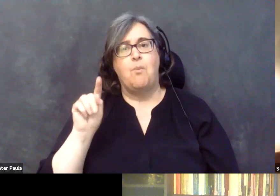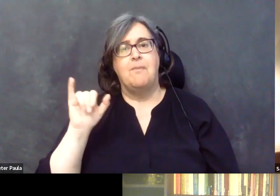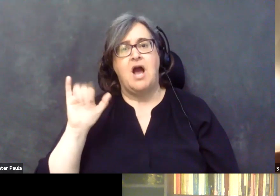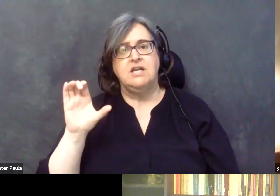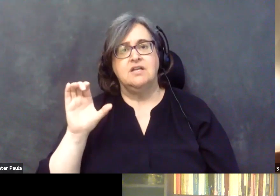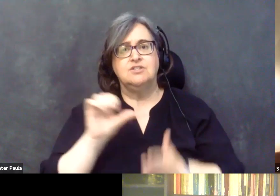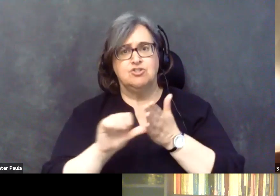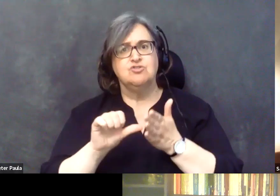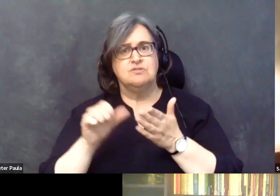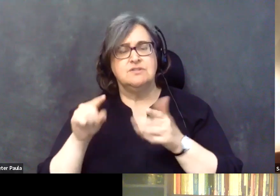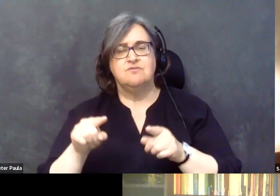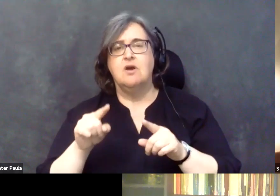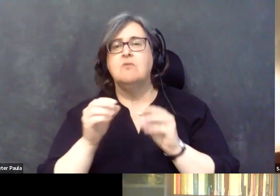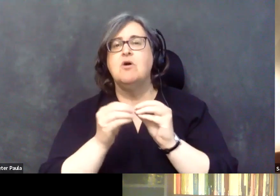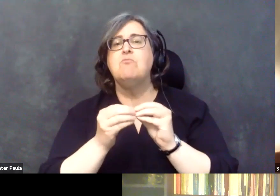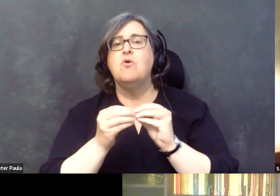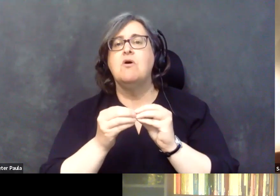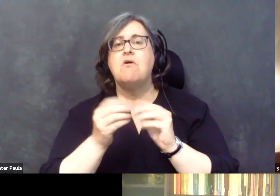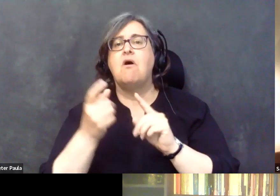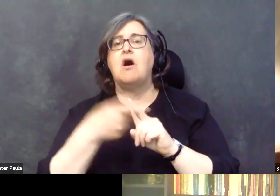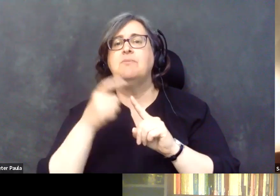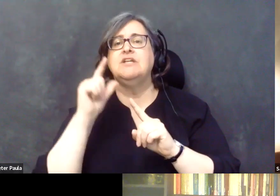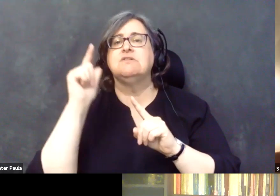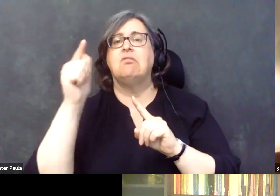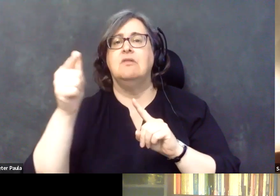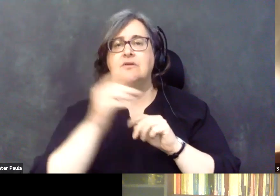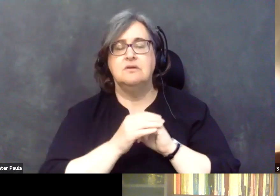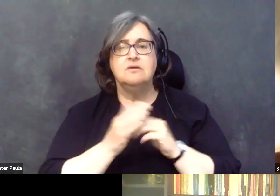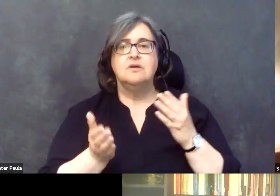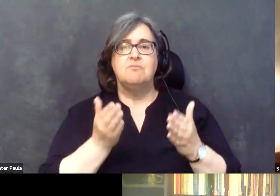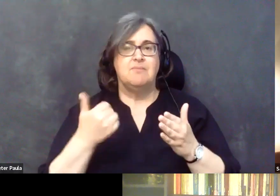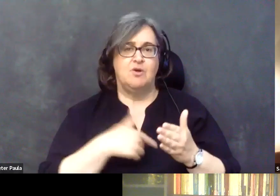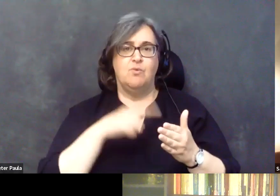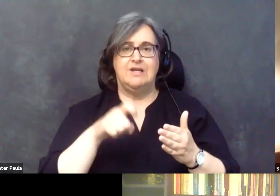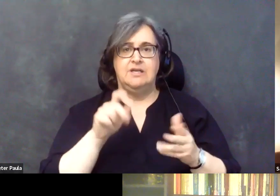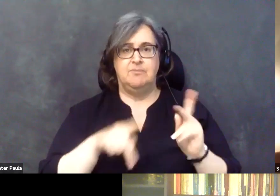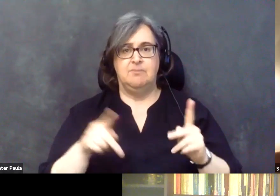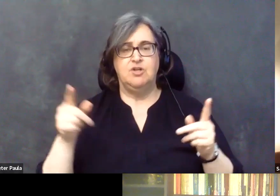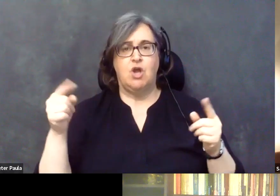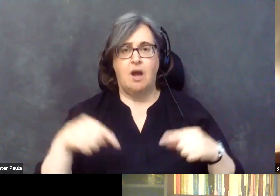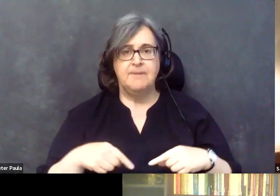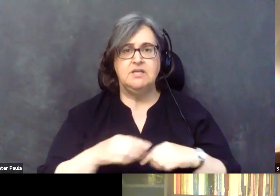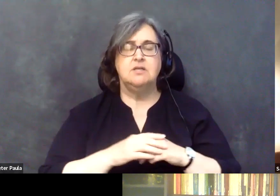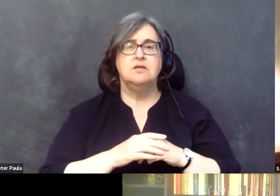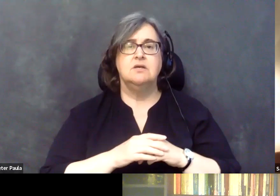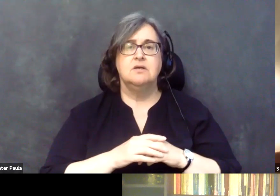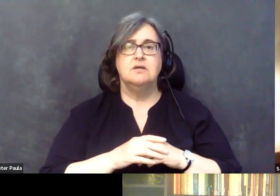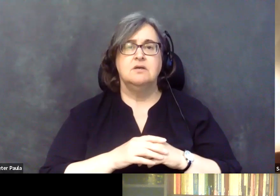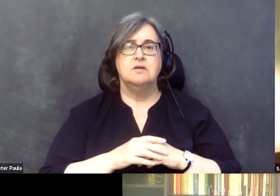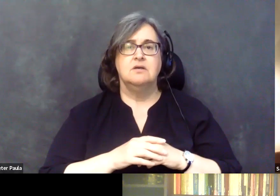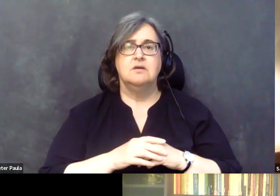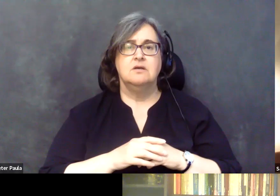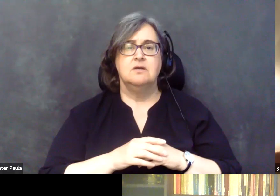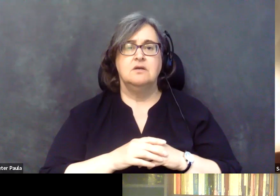probably there's more automation to it right now. Probably we need people to come in and, you know, handle